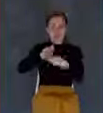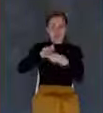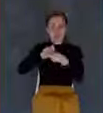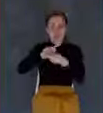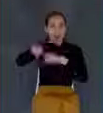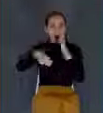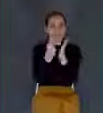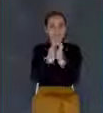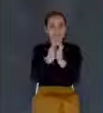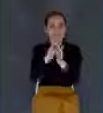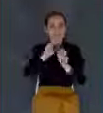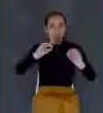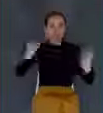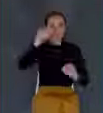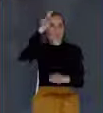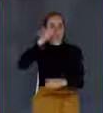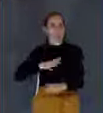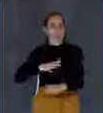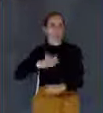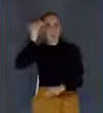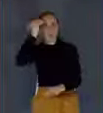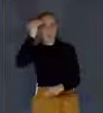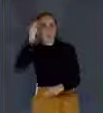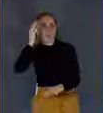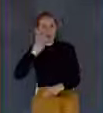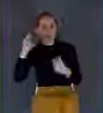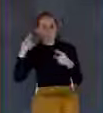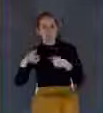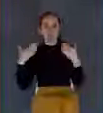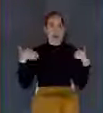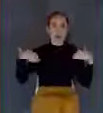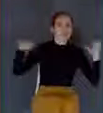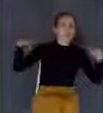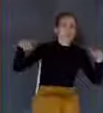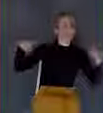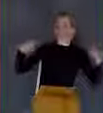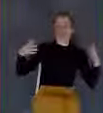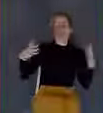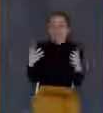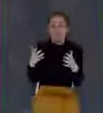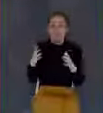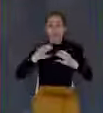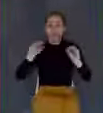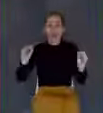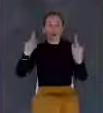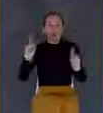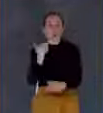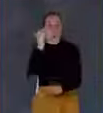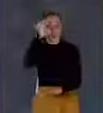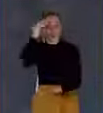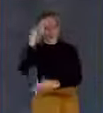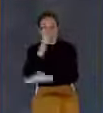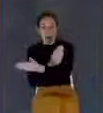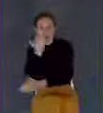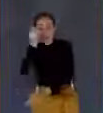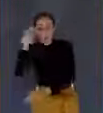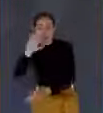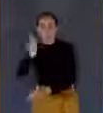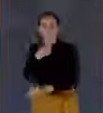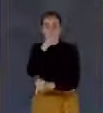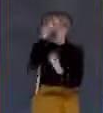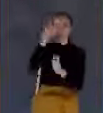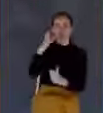not the angels which are in heaven, neither the Son but the Father. Take ye heed, watch, and pray,